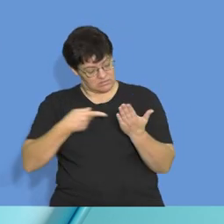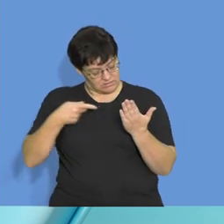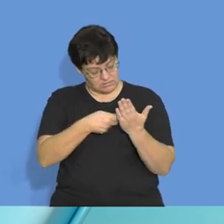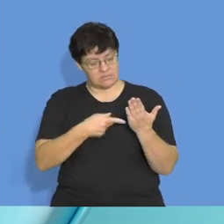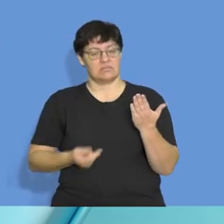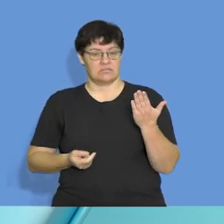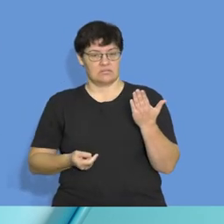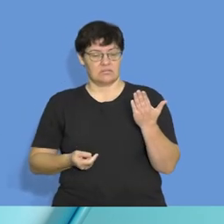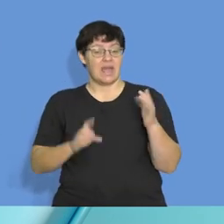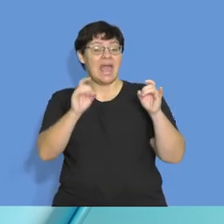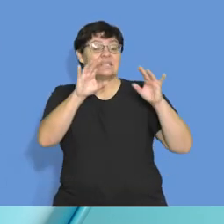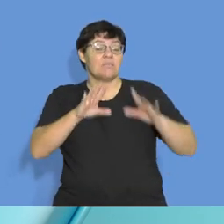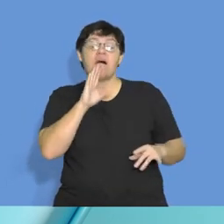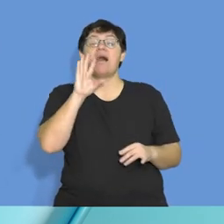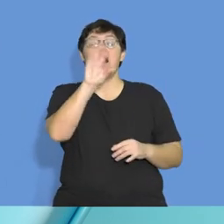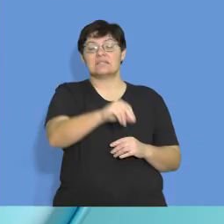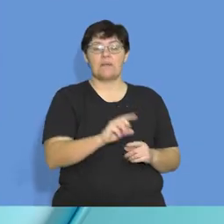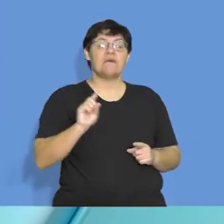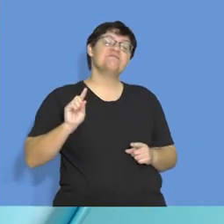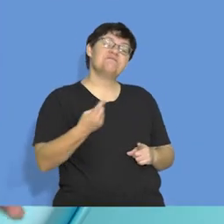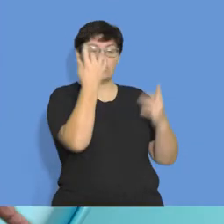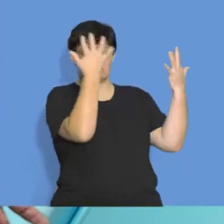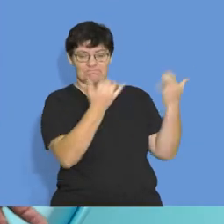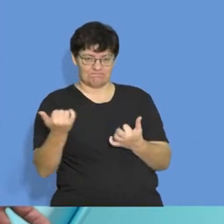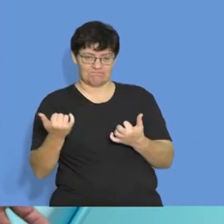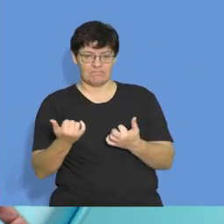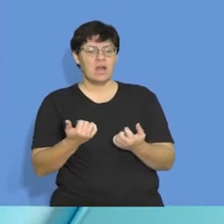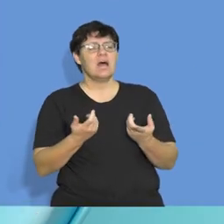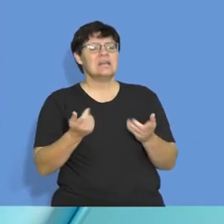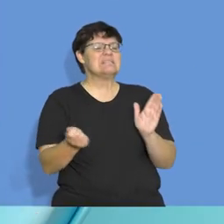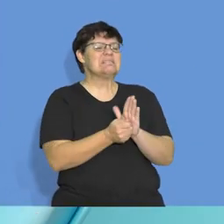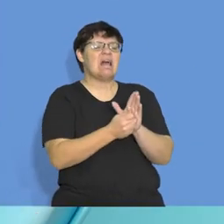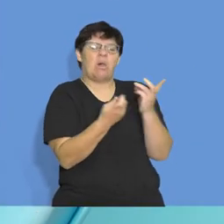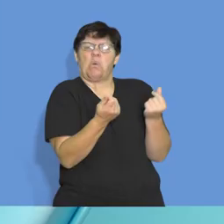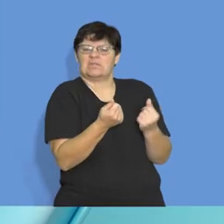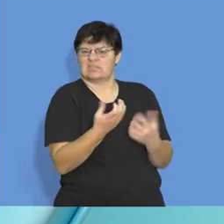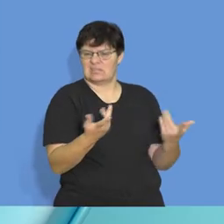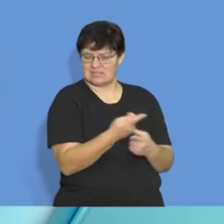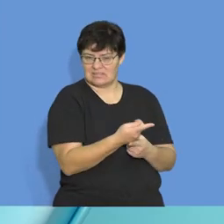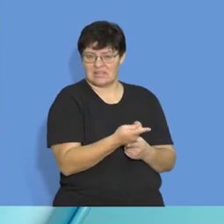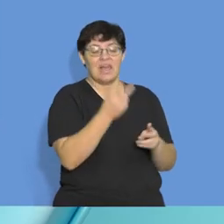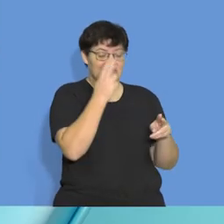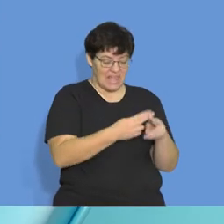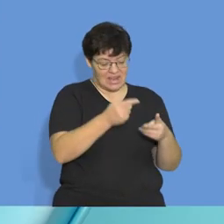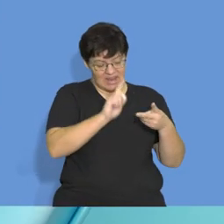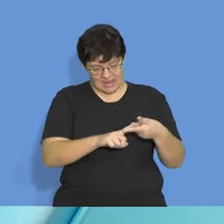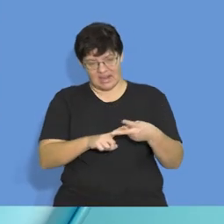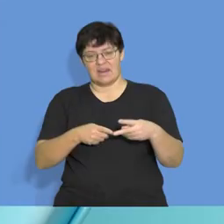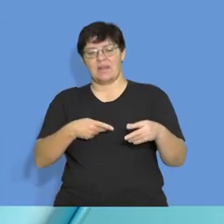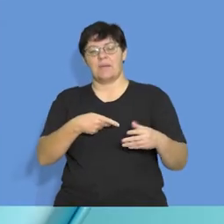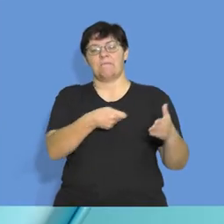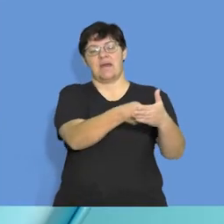examiners ask you to first calculate the cost of sales and then move on to the purchases. But obviously,